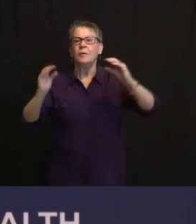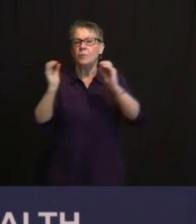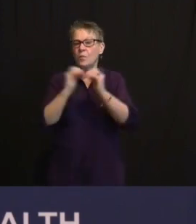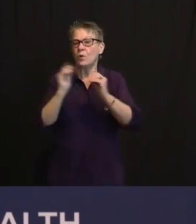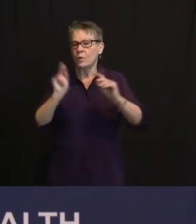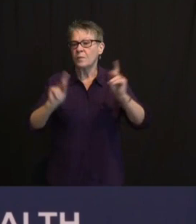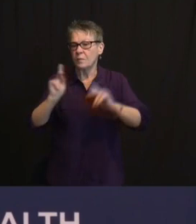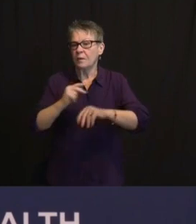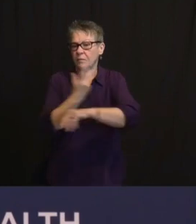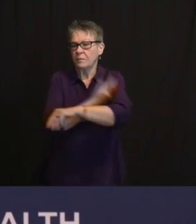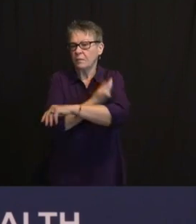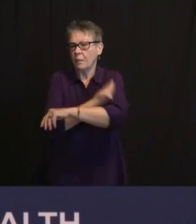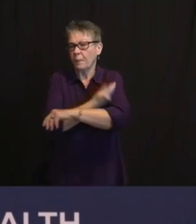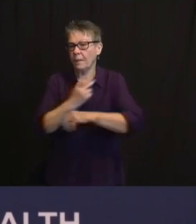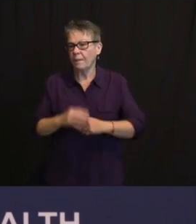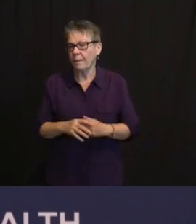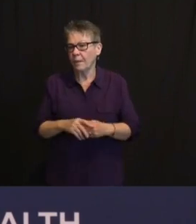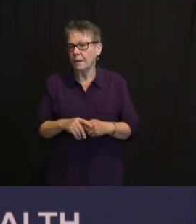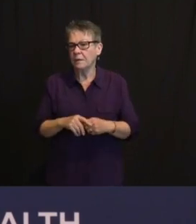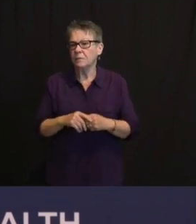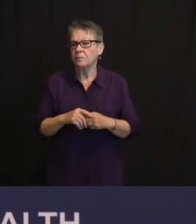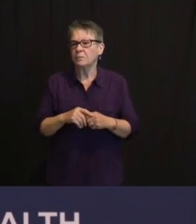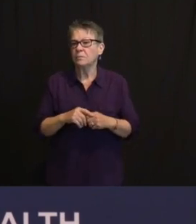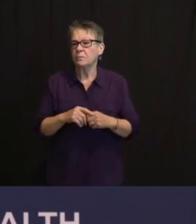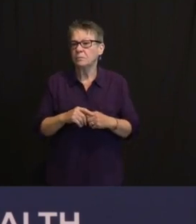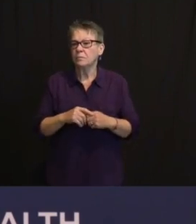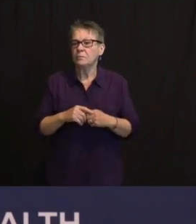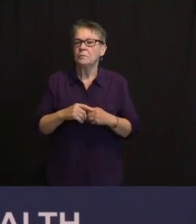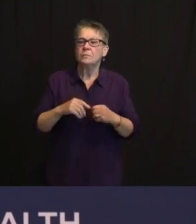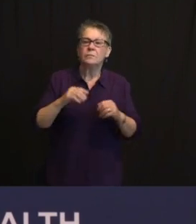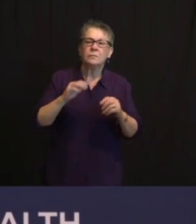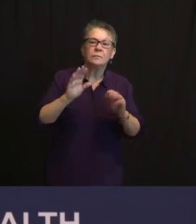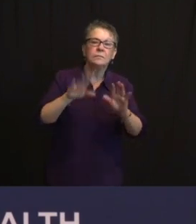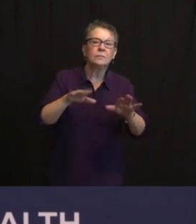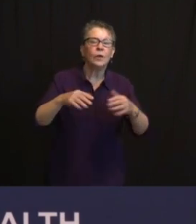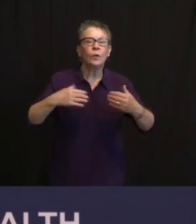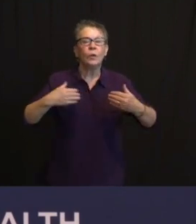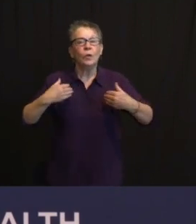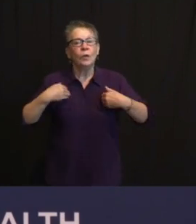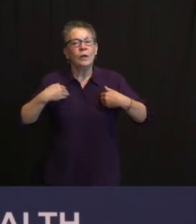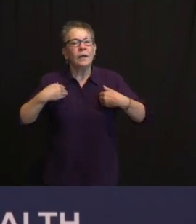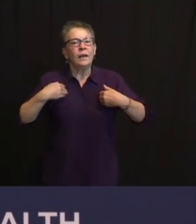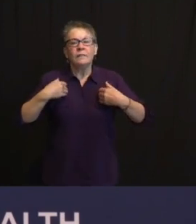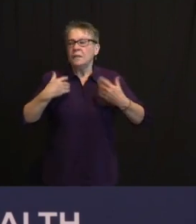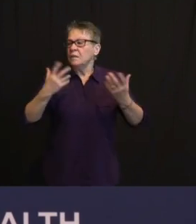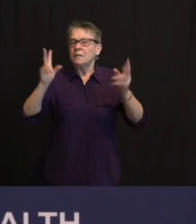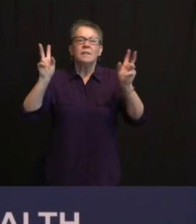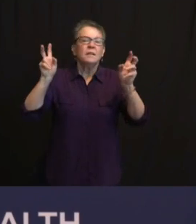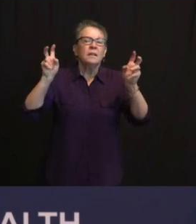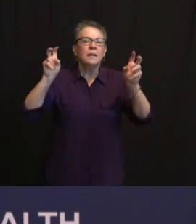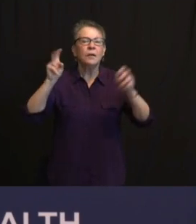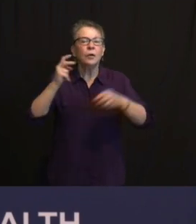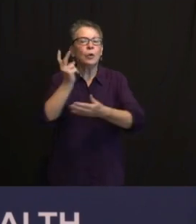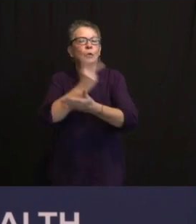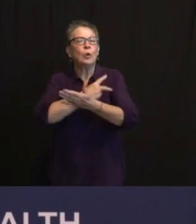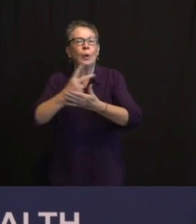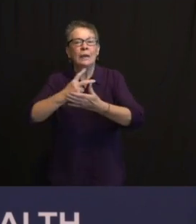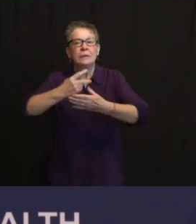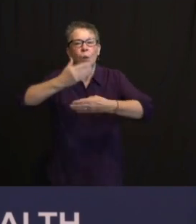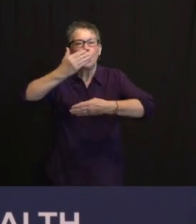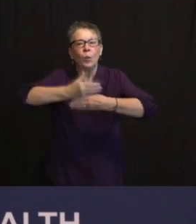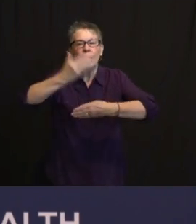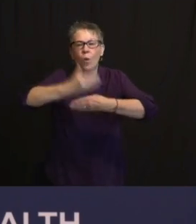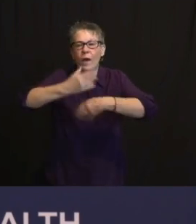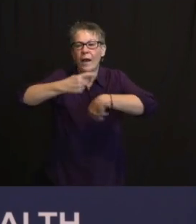FIRST TRAUNCH AND A FOUR-WEEK WINDOW TO THE SECOND TRAUNCH IS TO TRY TO GET AS MUCH OF THAT COMMUNITY THROUGH THE SYSTEM AS POSSIBLE.